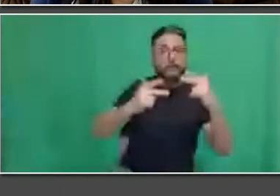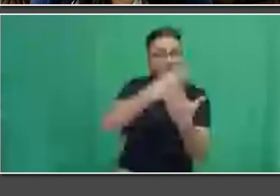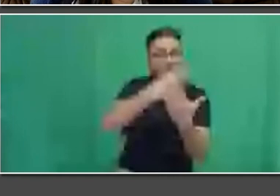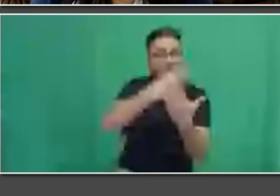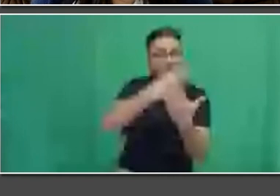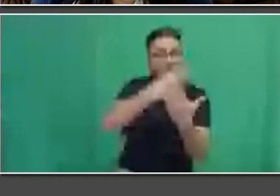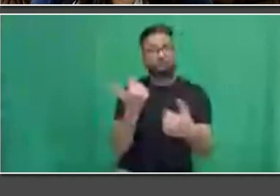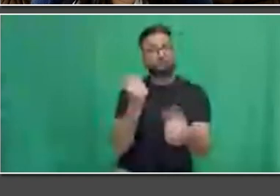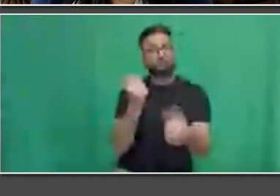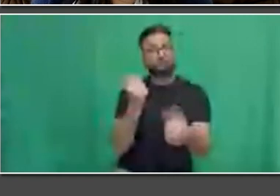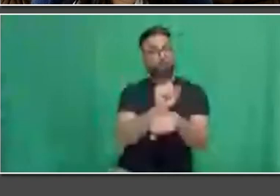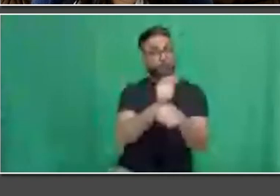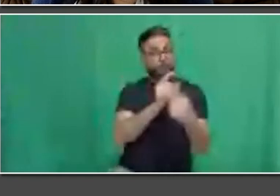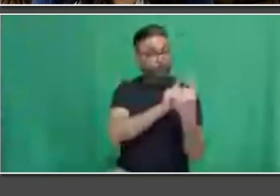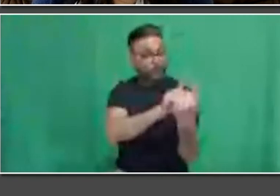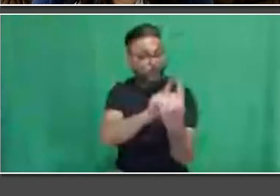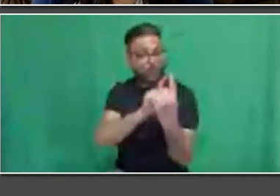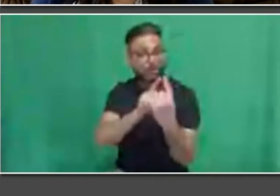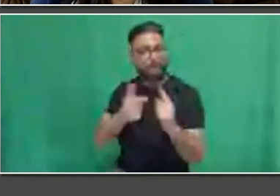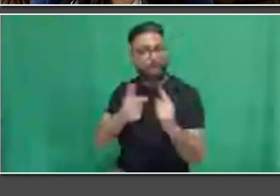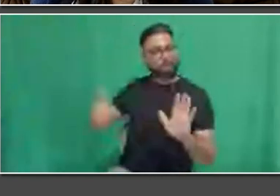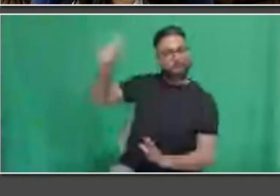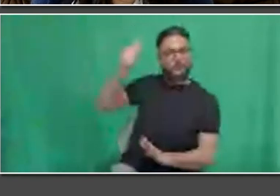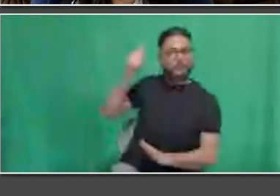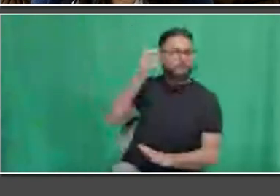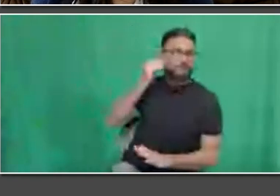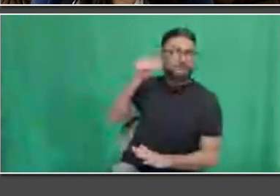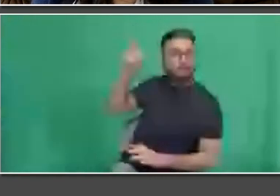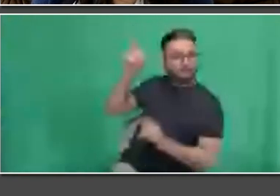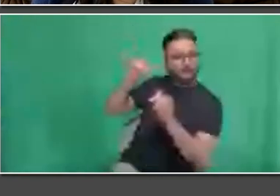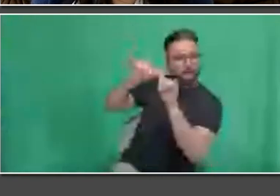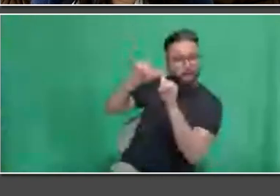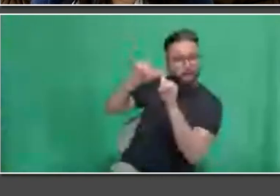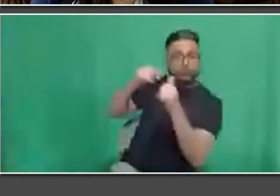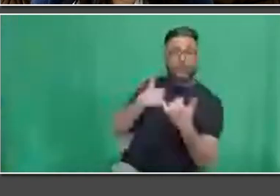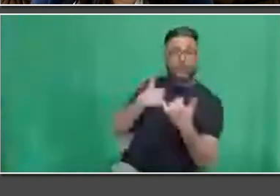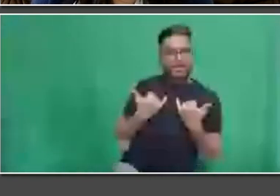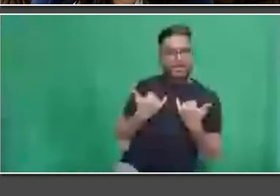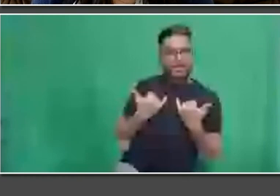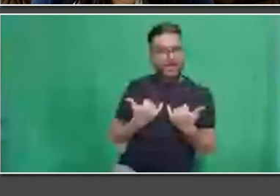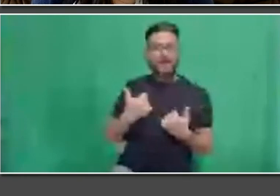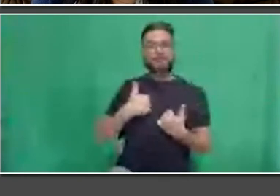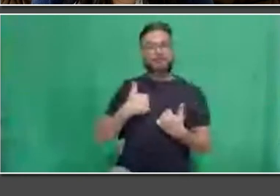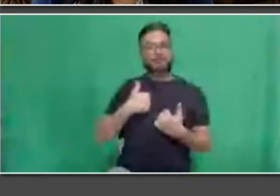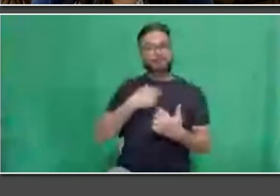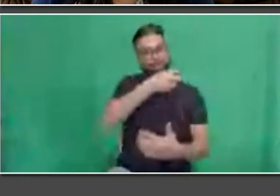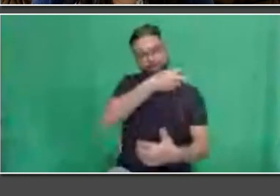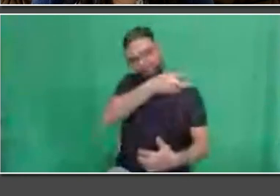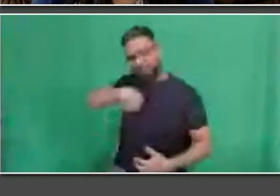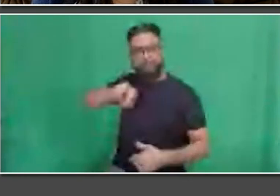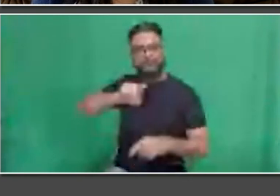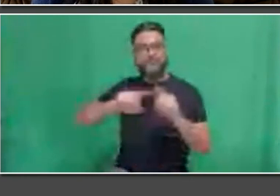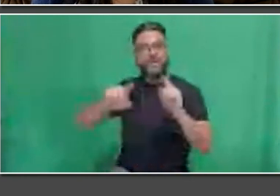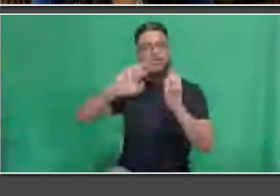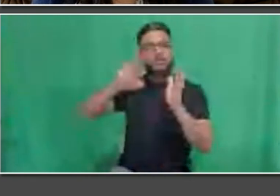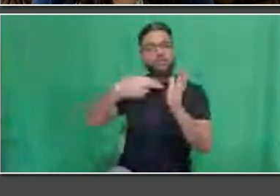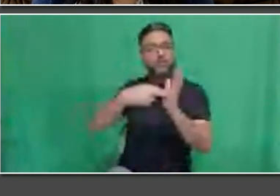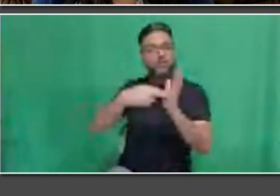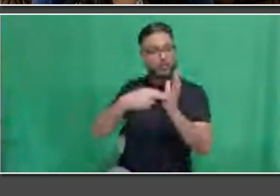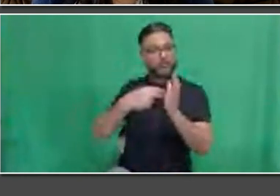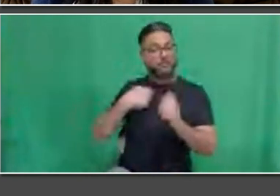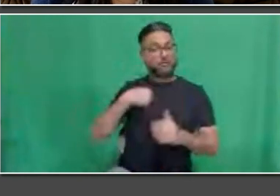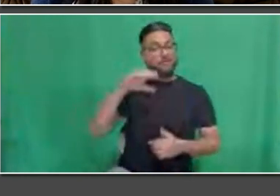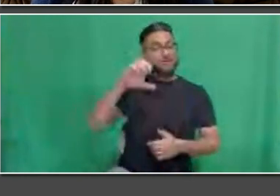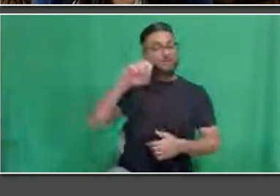Now in my role as a civil engineer in technologies, my responsibilities have expanded to not only prepare and review the drawing